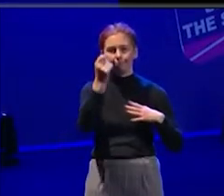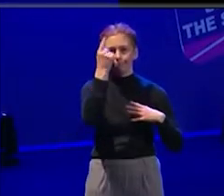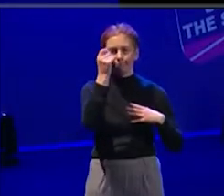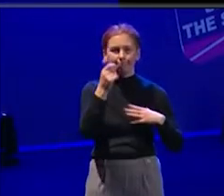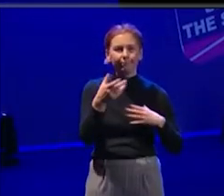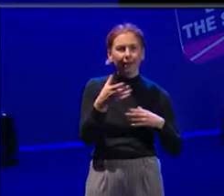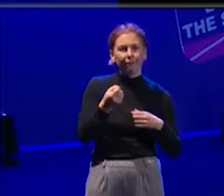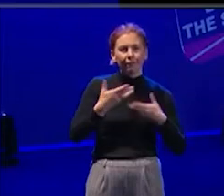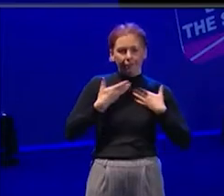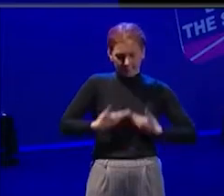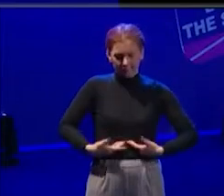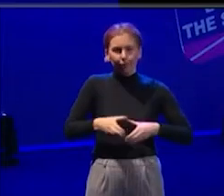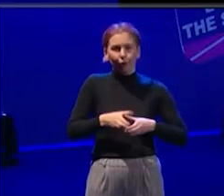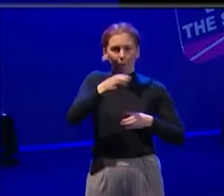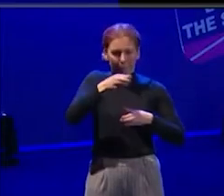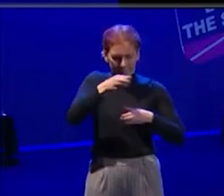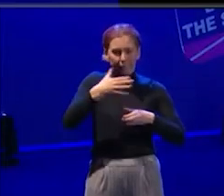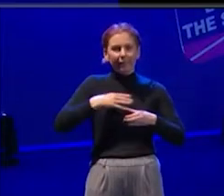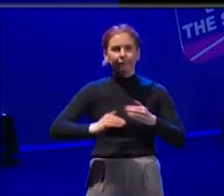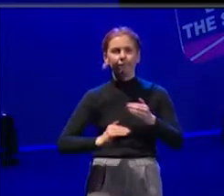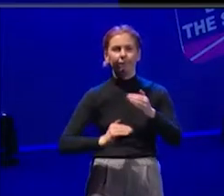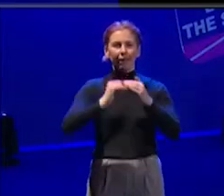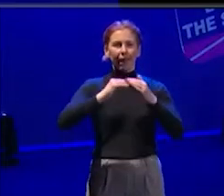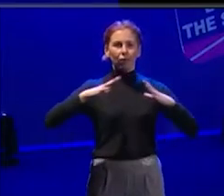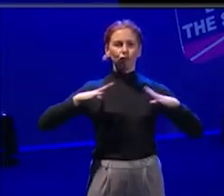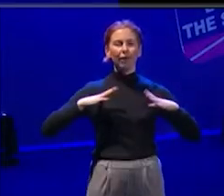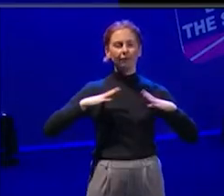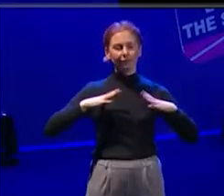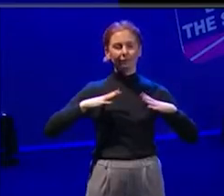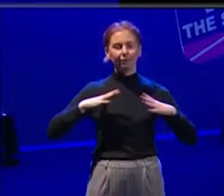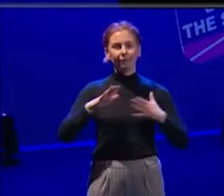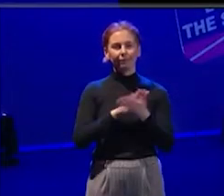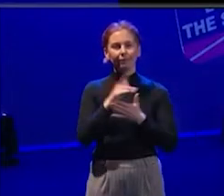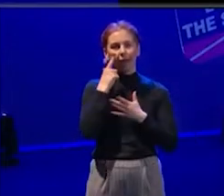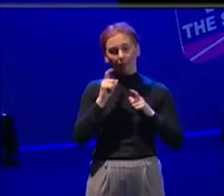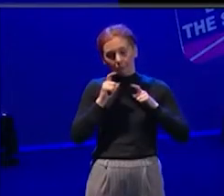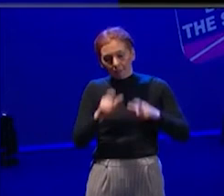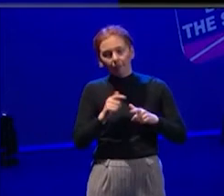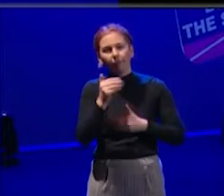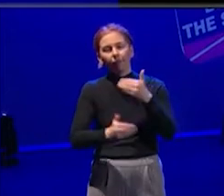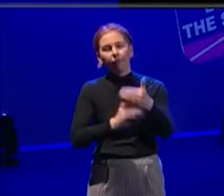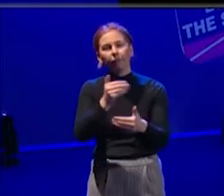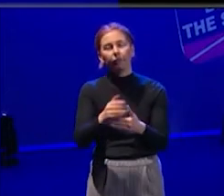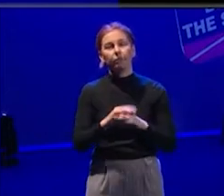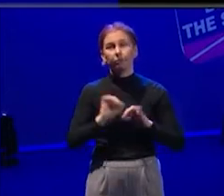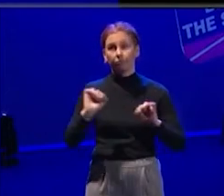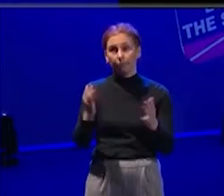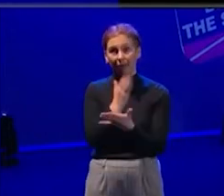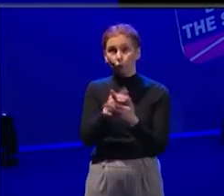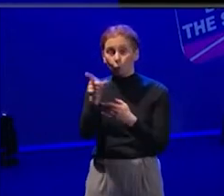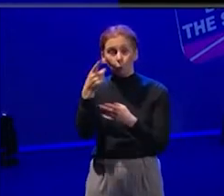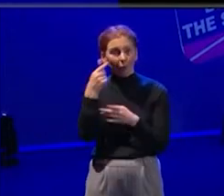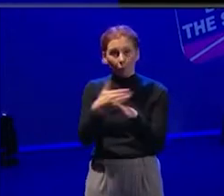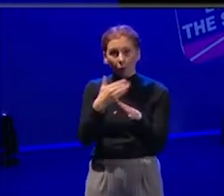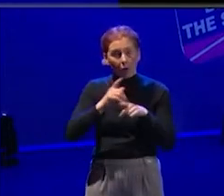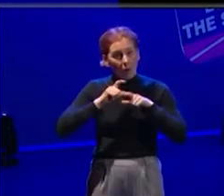um, is so important to your longevity as a career maker. Um, and yeah, nobody wants